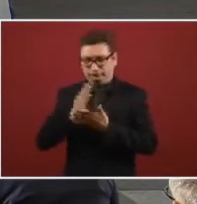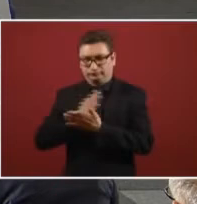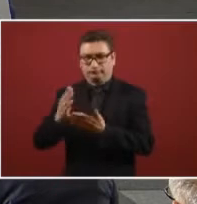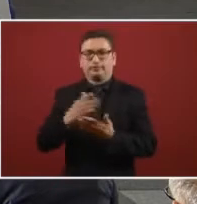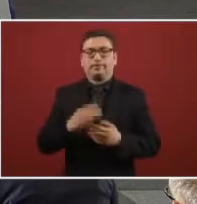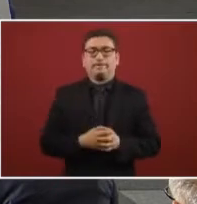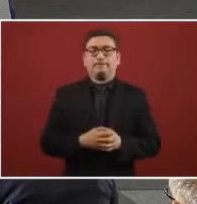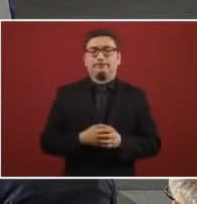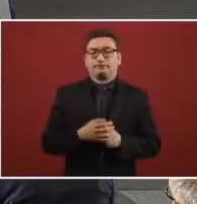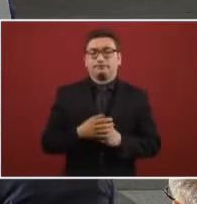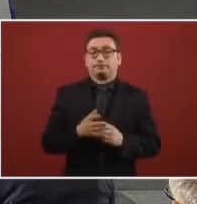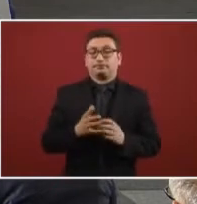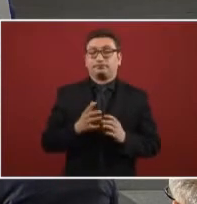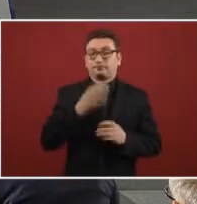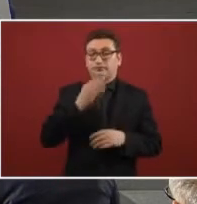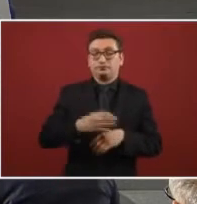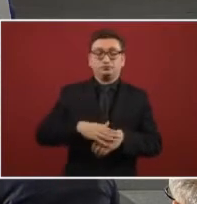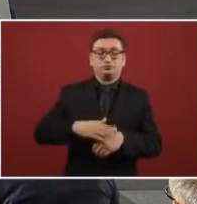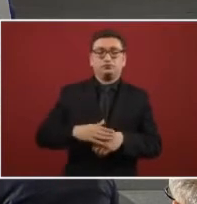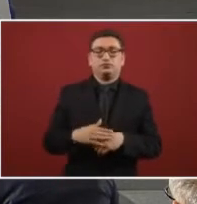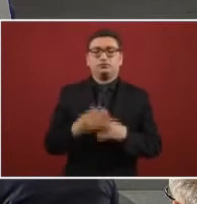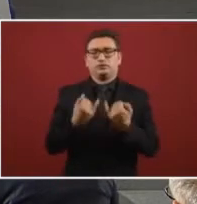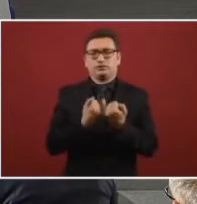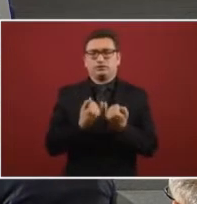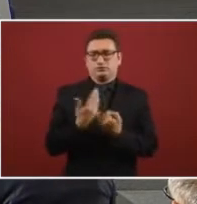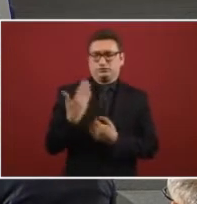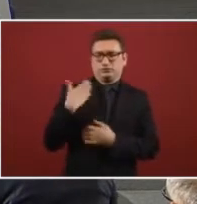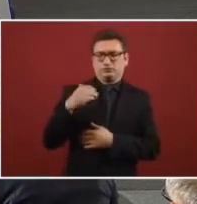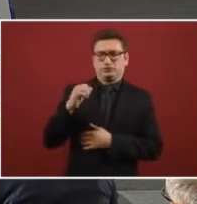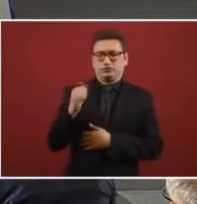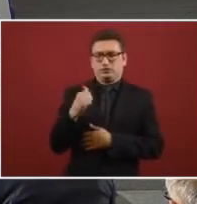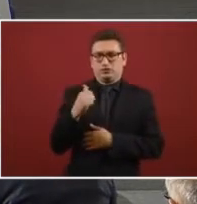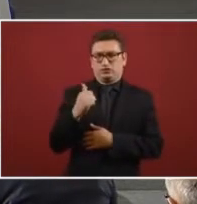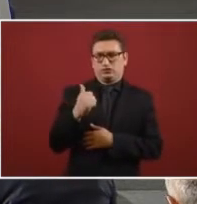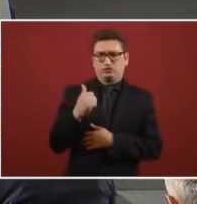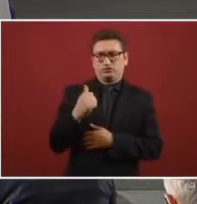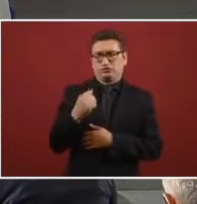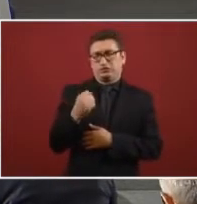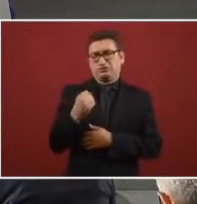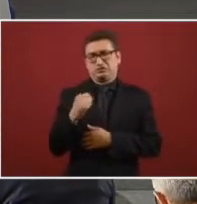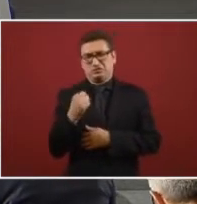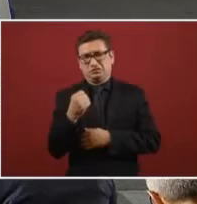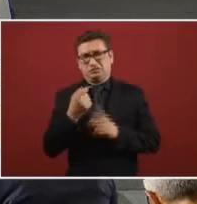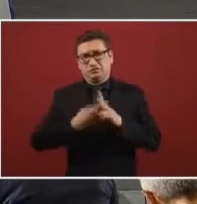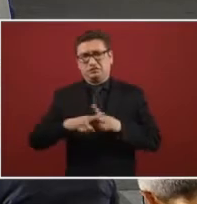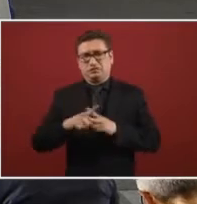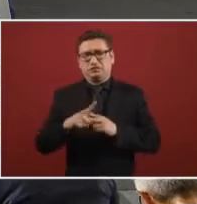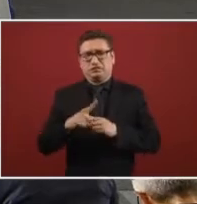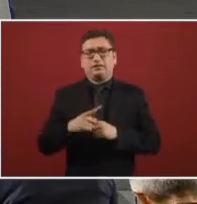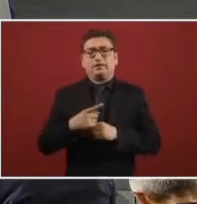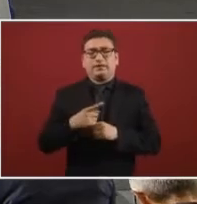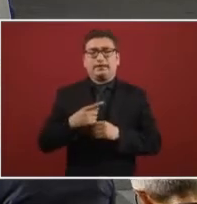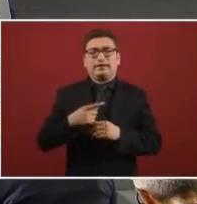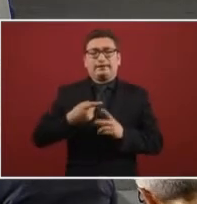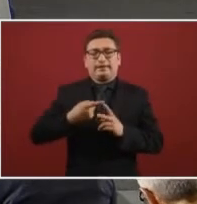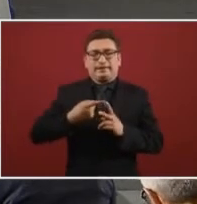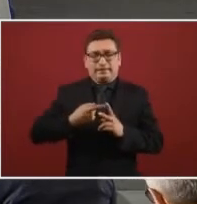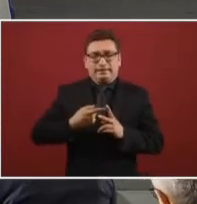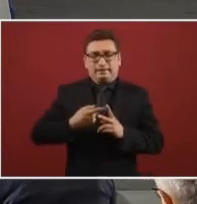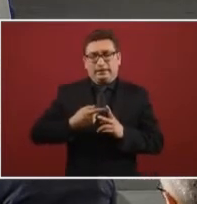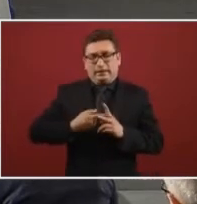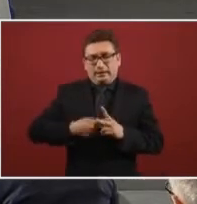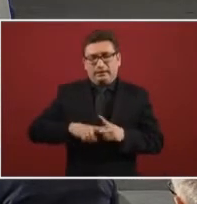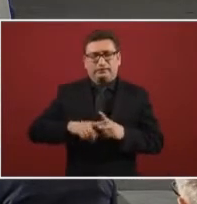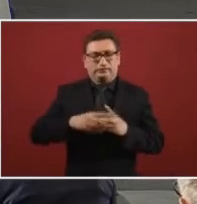so you can see that now we've started as of August first week of September to